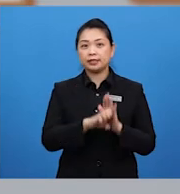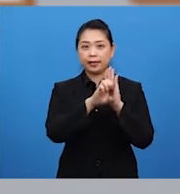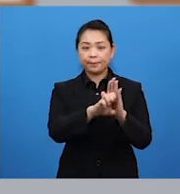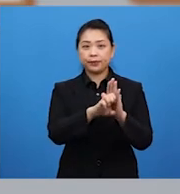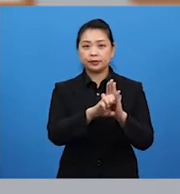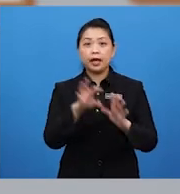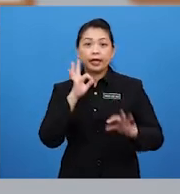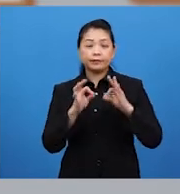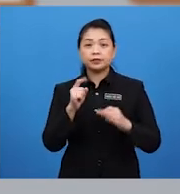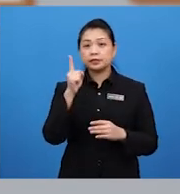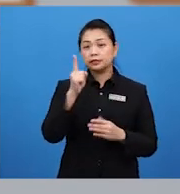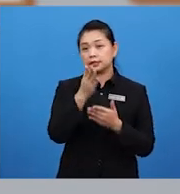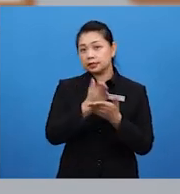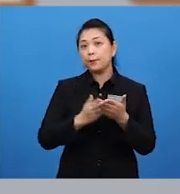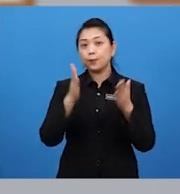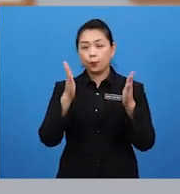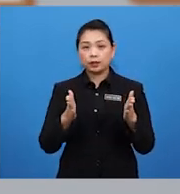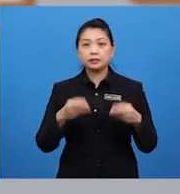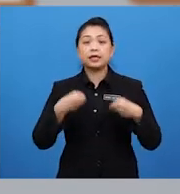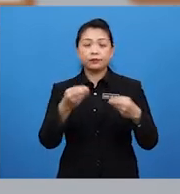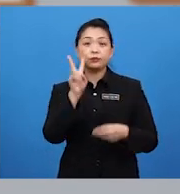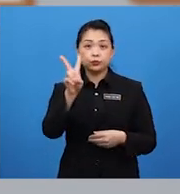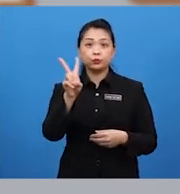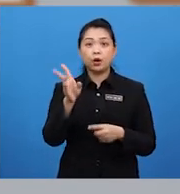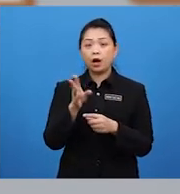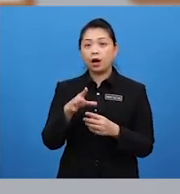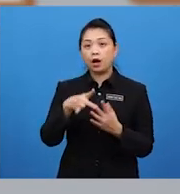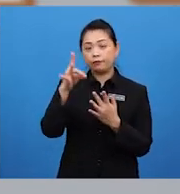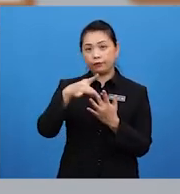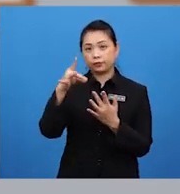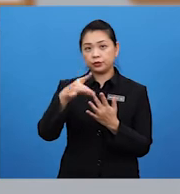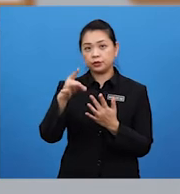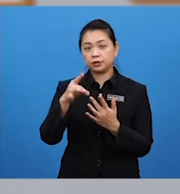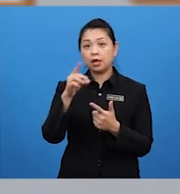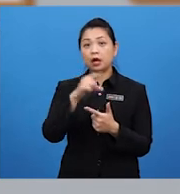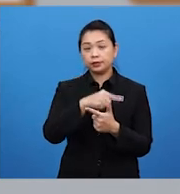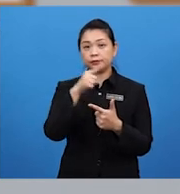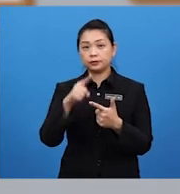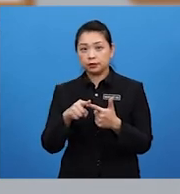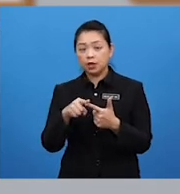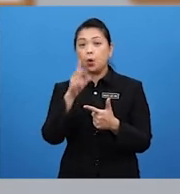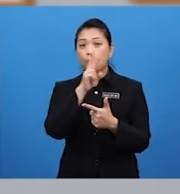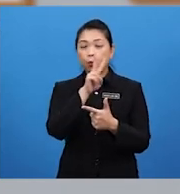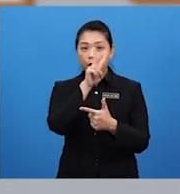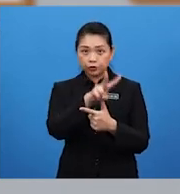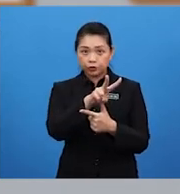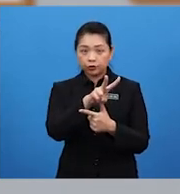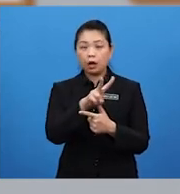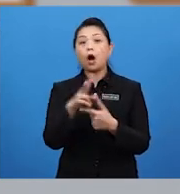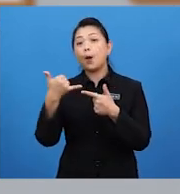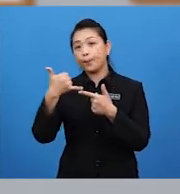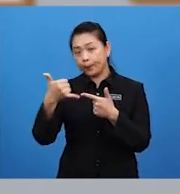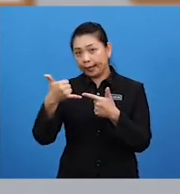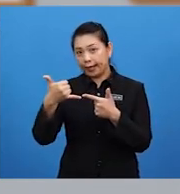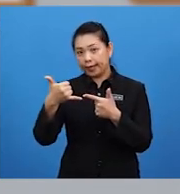If someone gives you two options Watch a football match Or play a